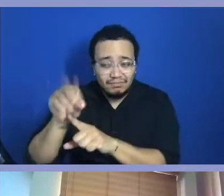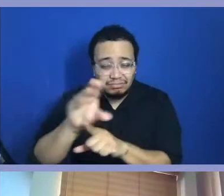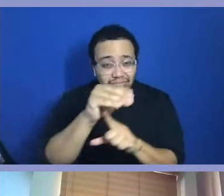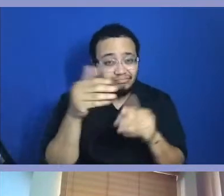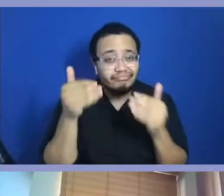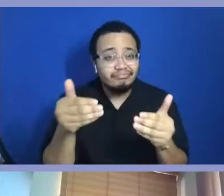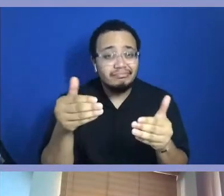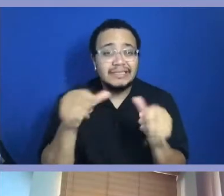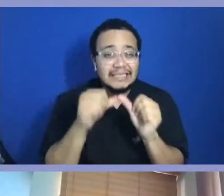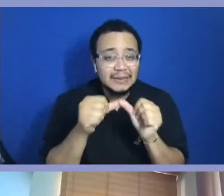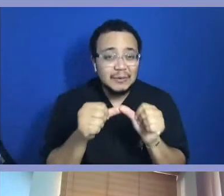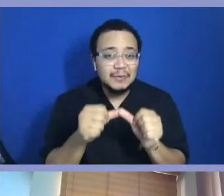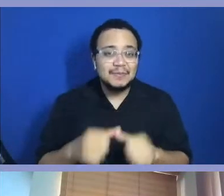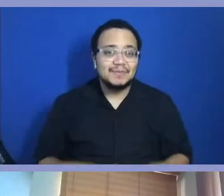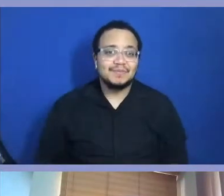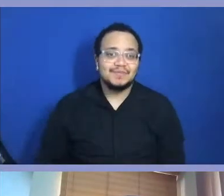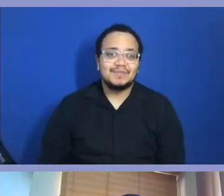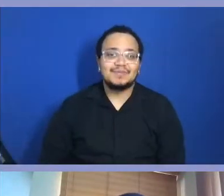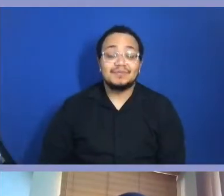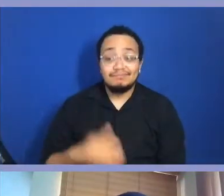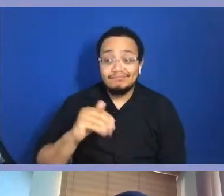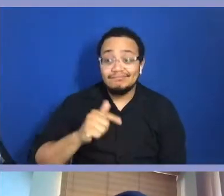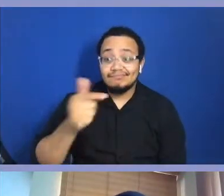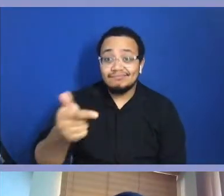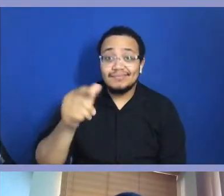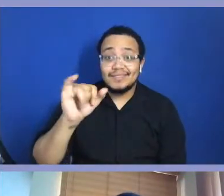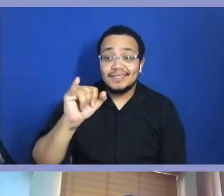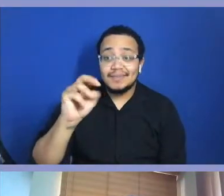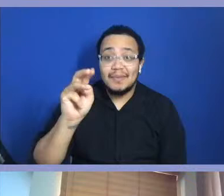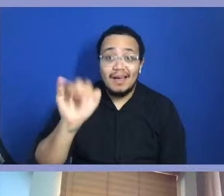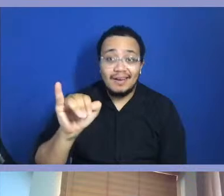I couldn't agree with you more, Amani. I'll let you feed them first.